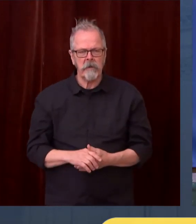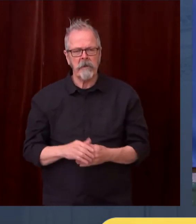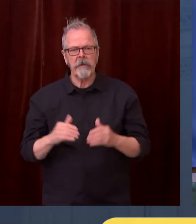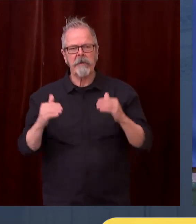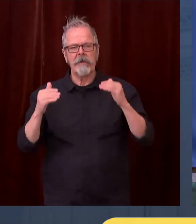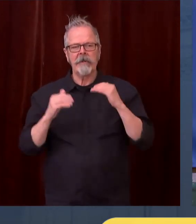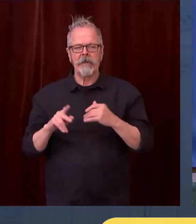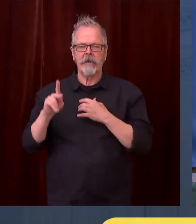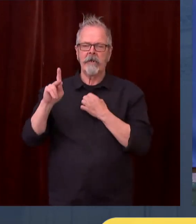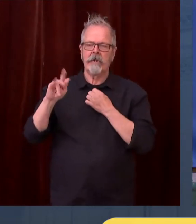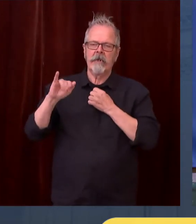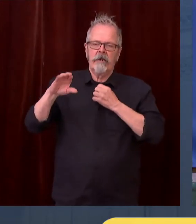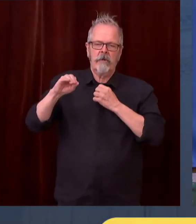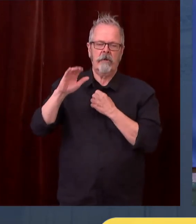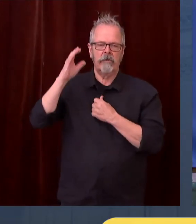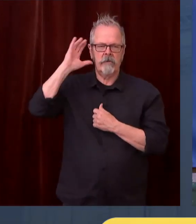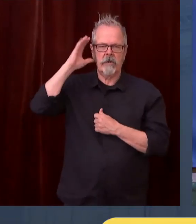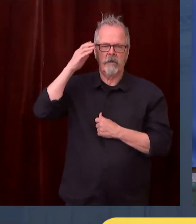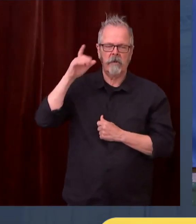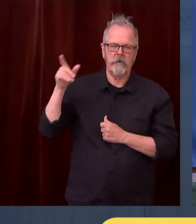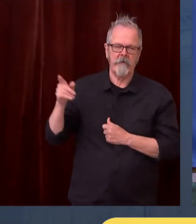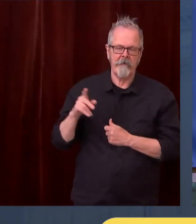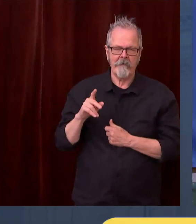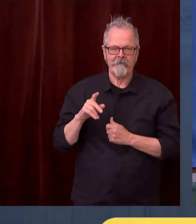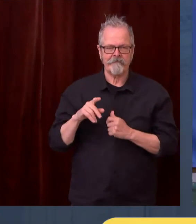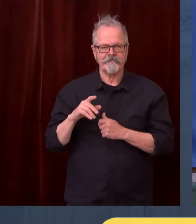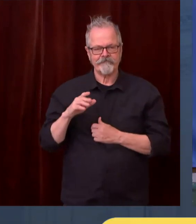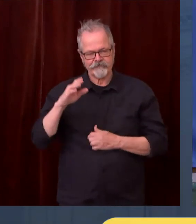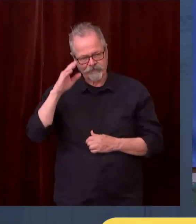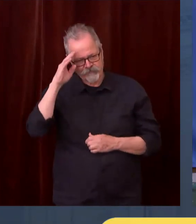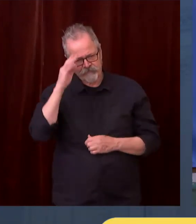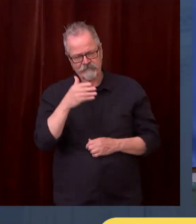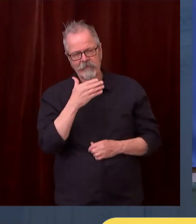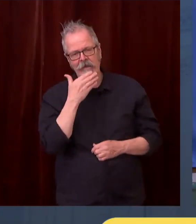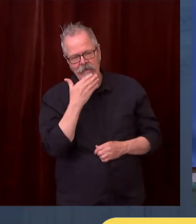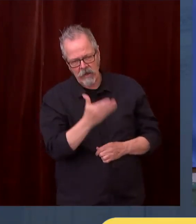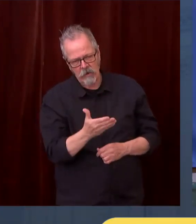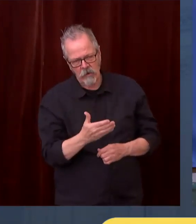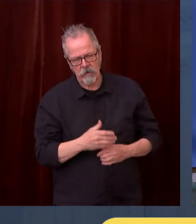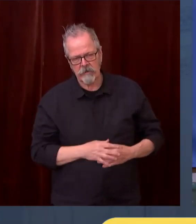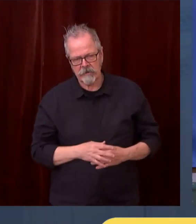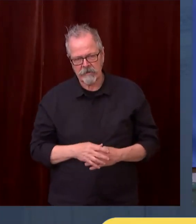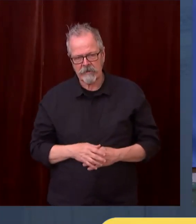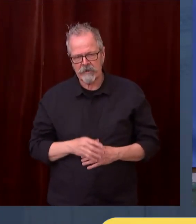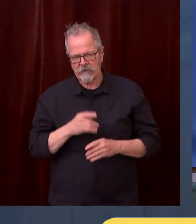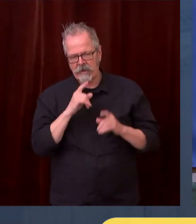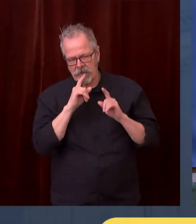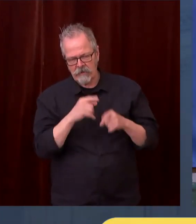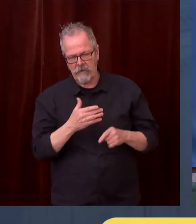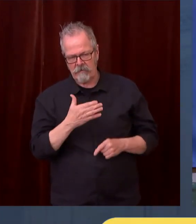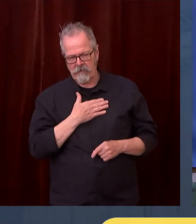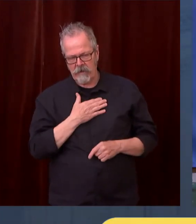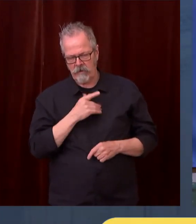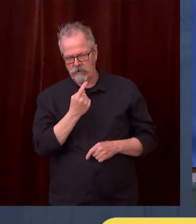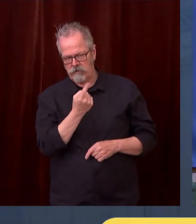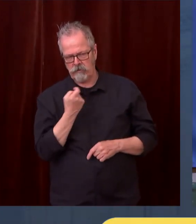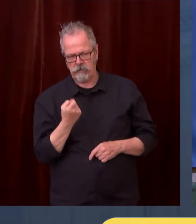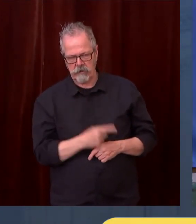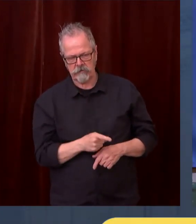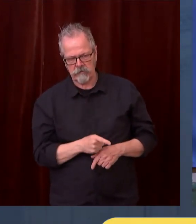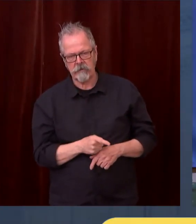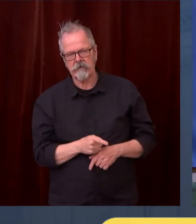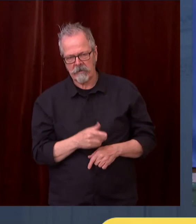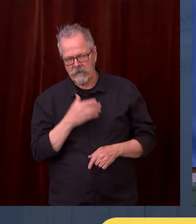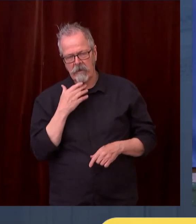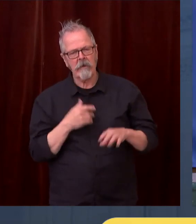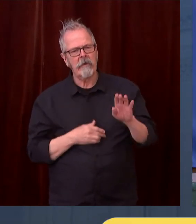Hello, Governor. Thanks for taking my question. If we do see counties go back to Phase 2, what will the restrictions in that phase look like? Will